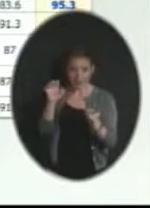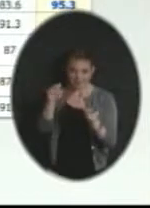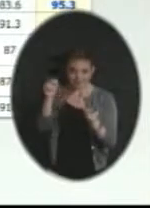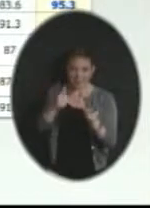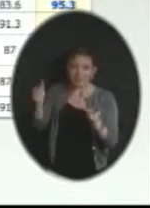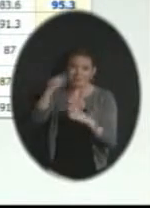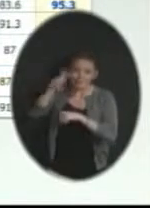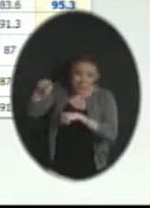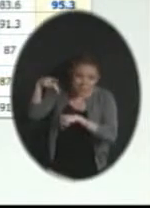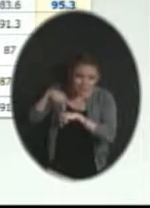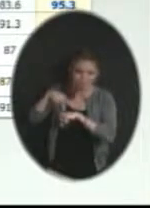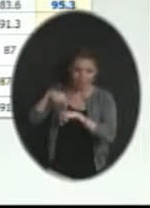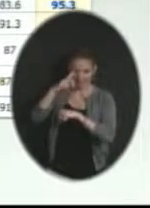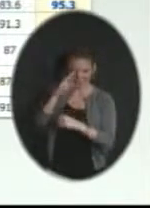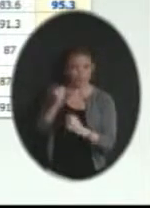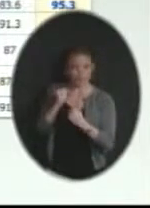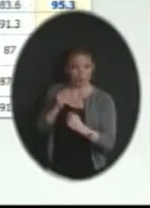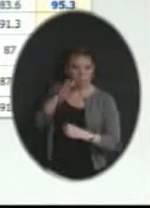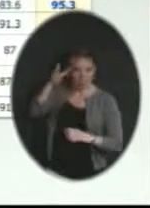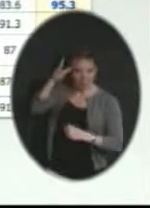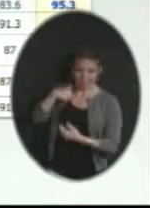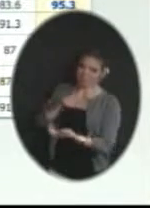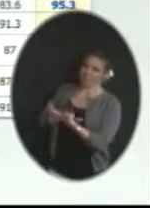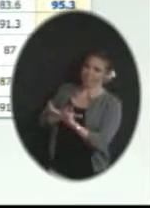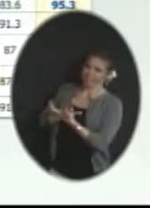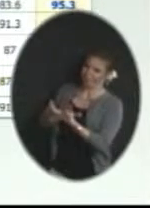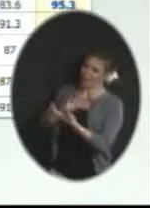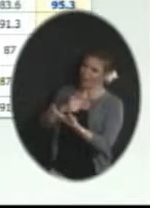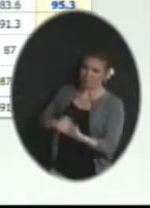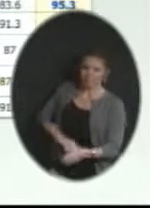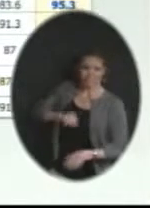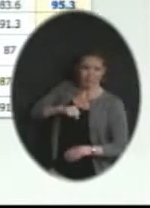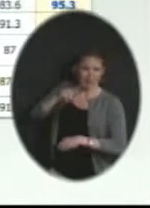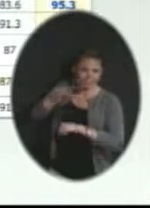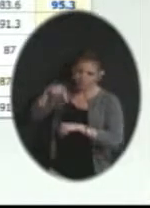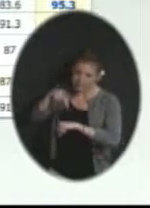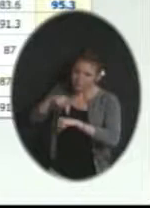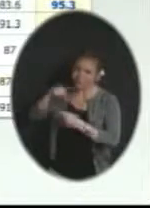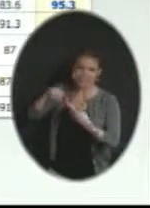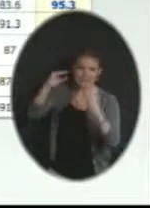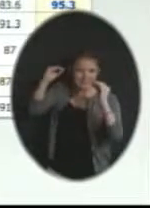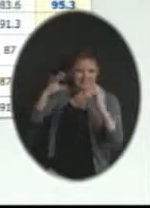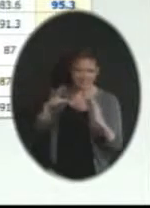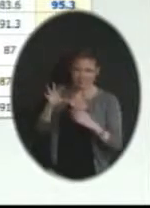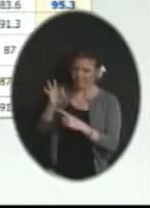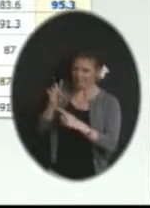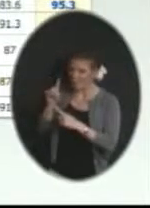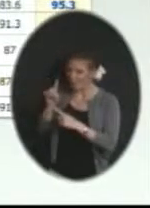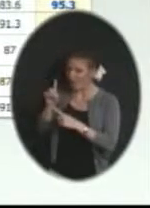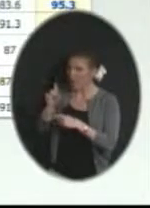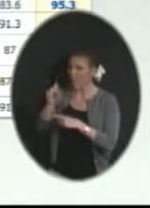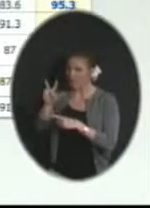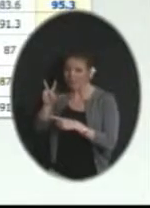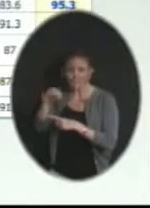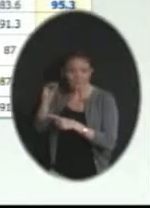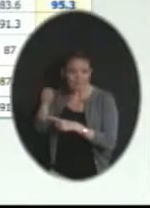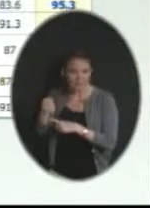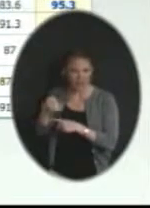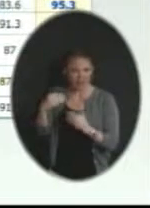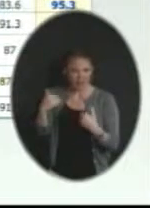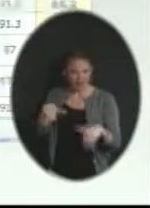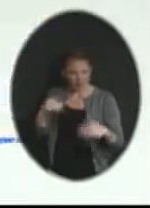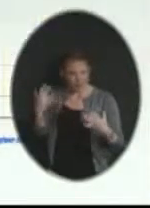and principals, are very strong. 91.3%, 93.1%. So gosh, that is exciting. If you look at